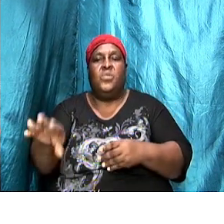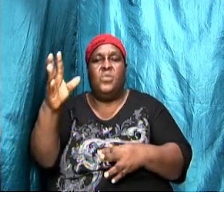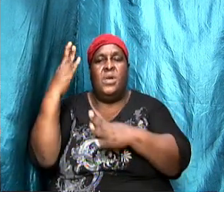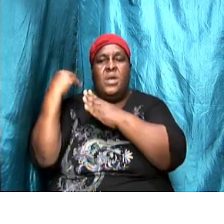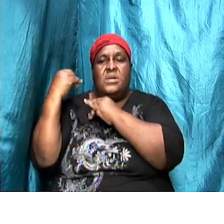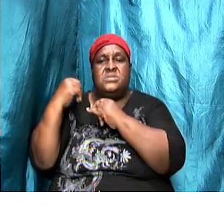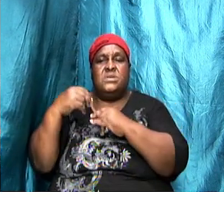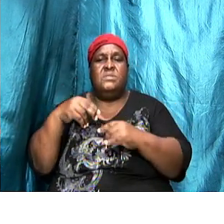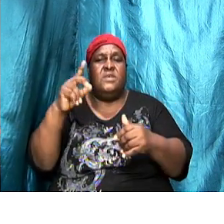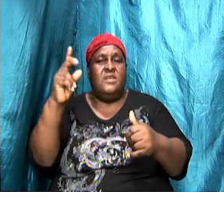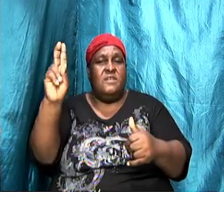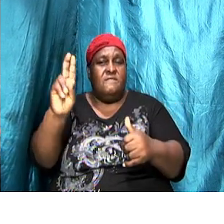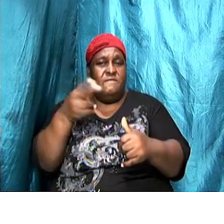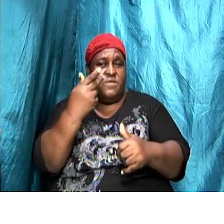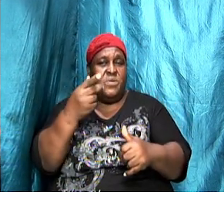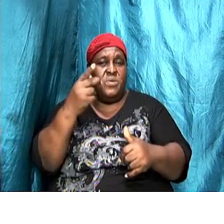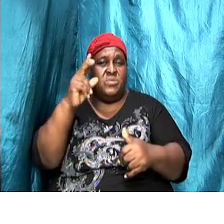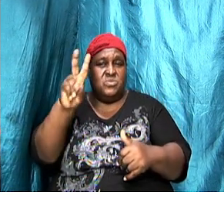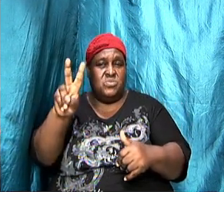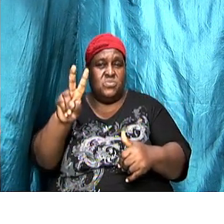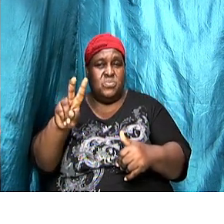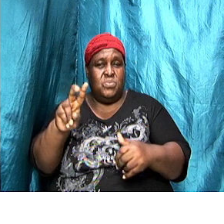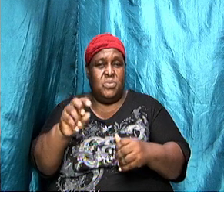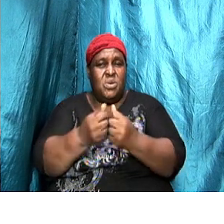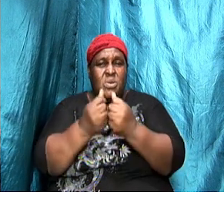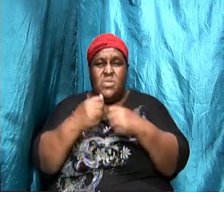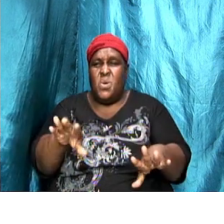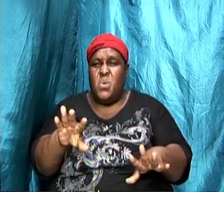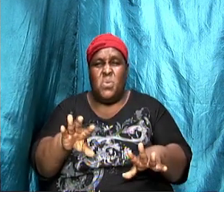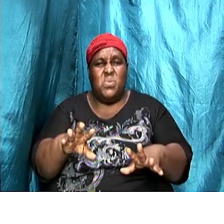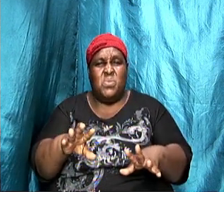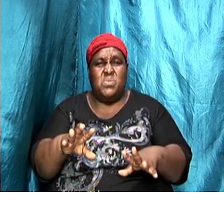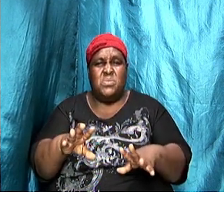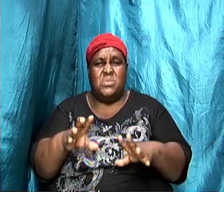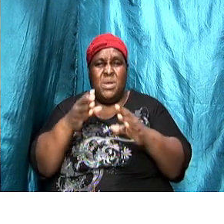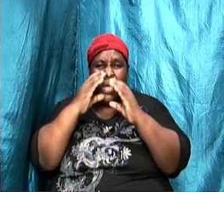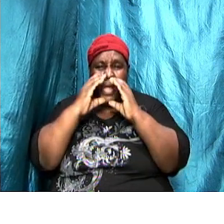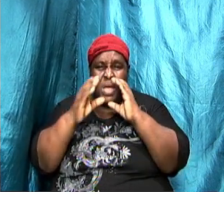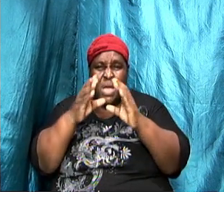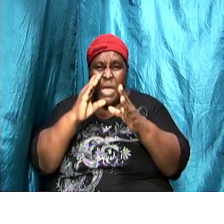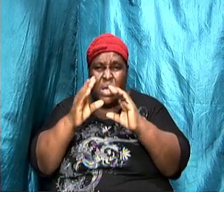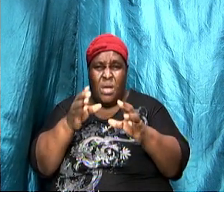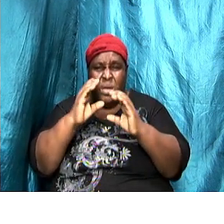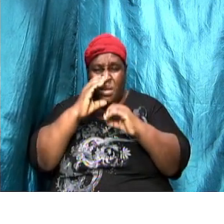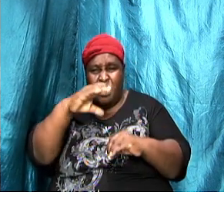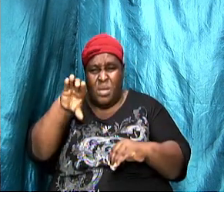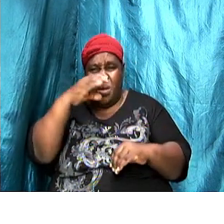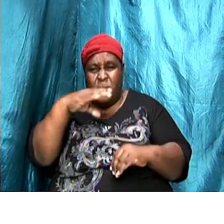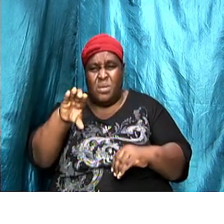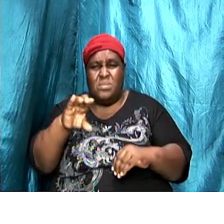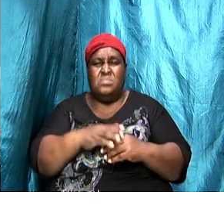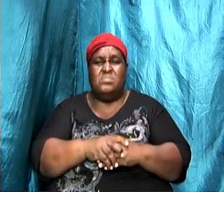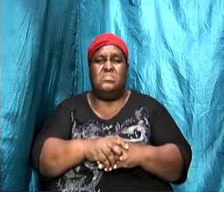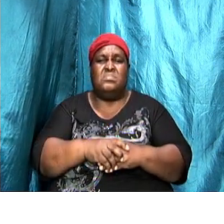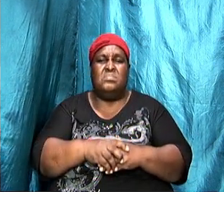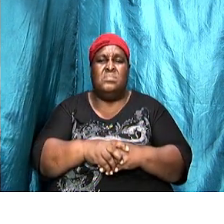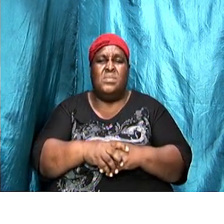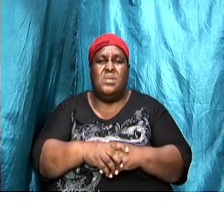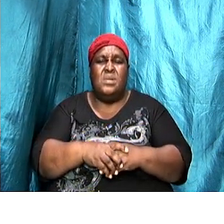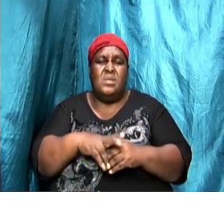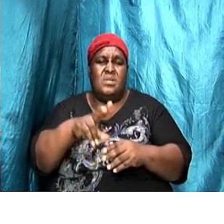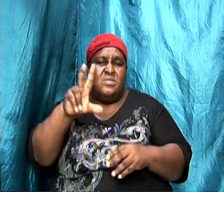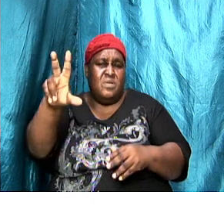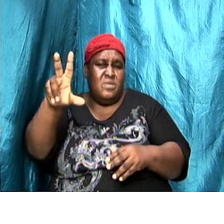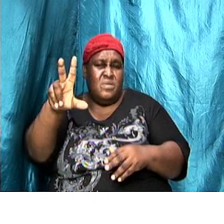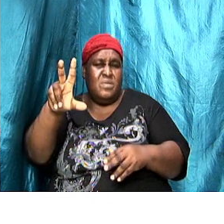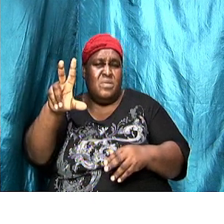squabble. There are those who have their hangups or have second thoughts about the third one, which is